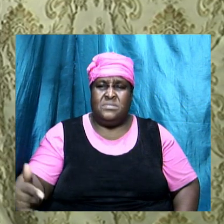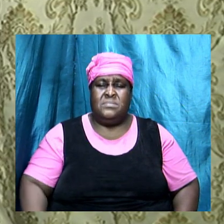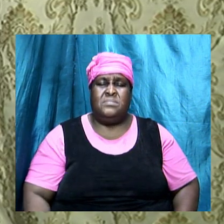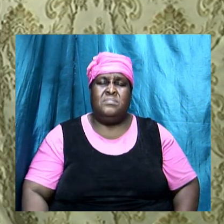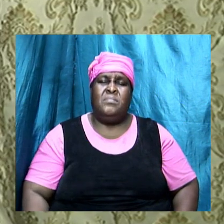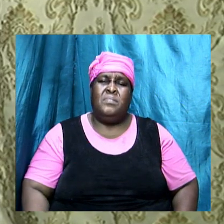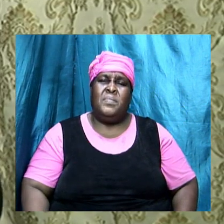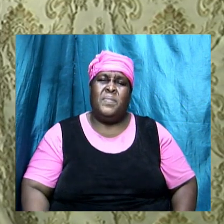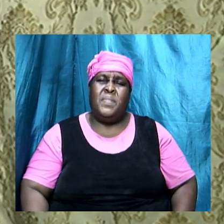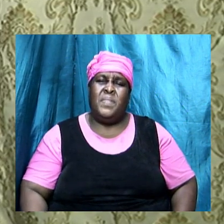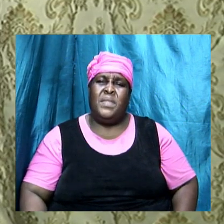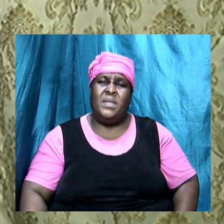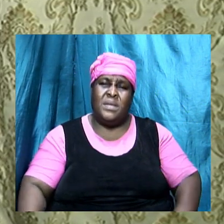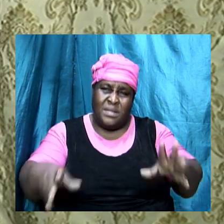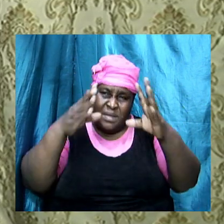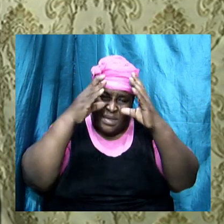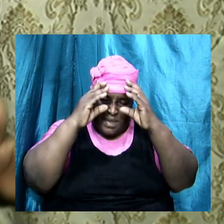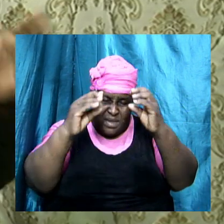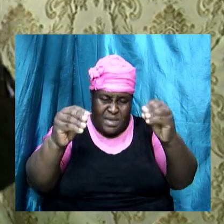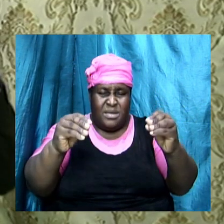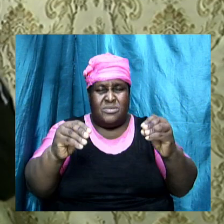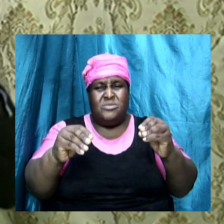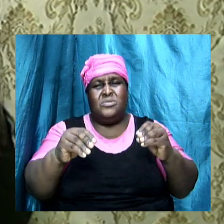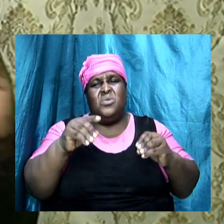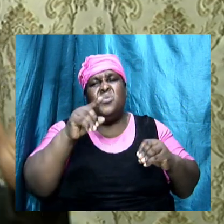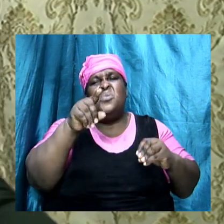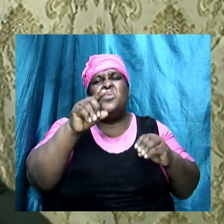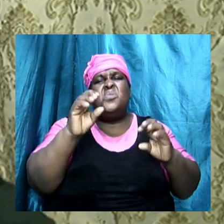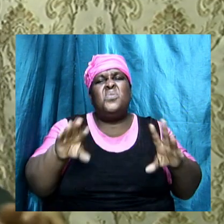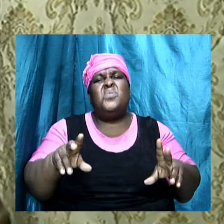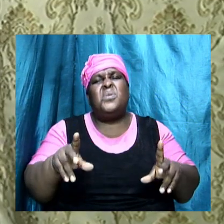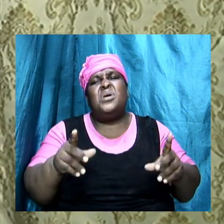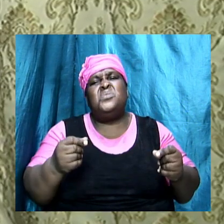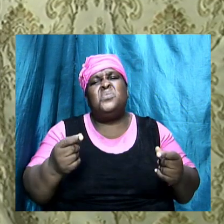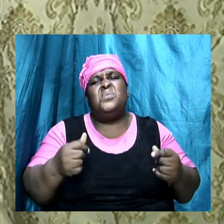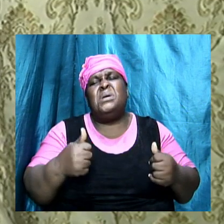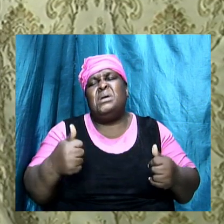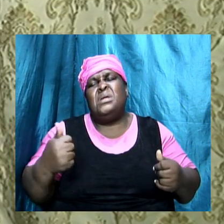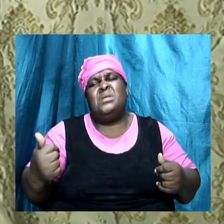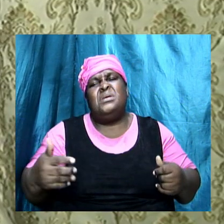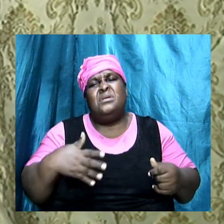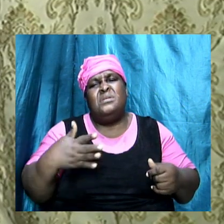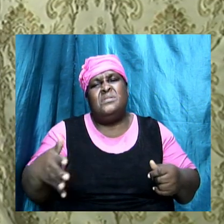because the teaching was that you can do anything that you want